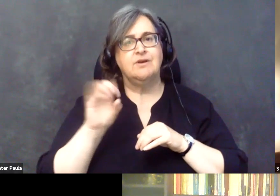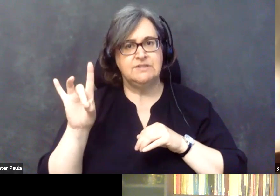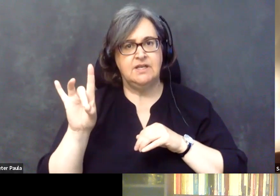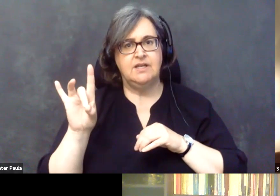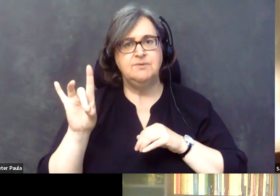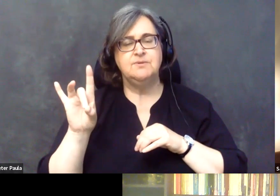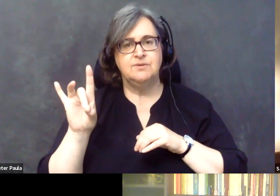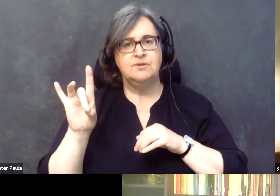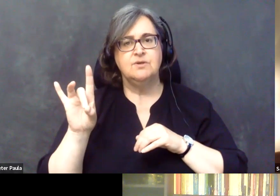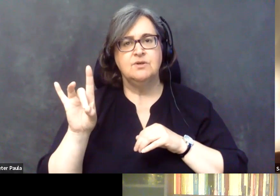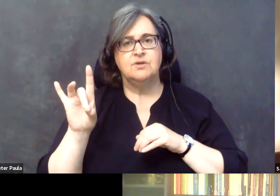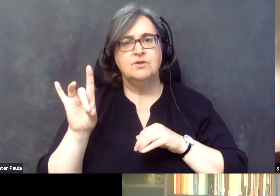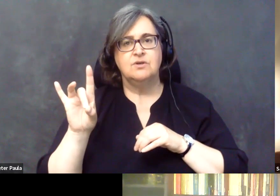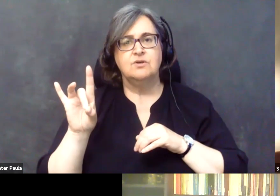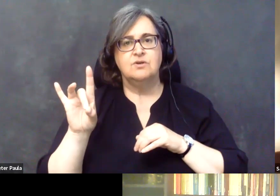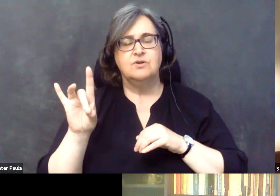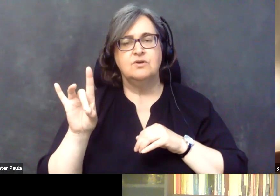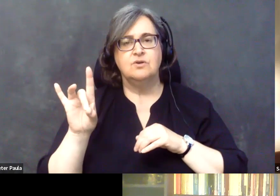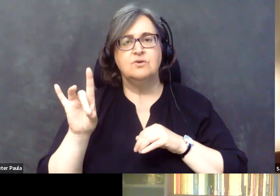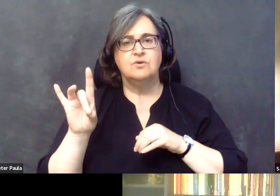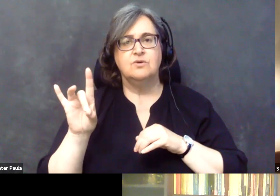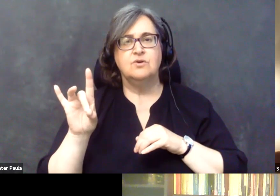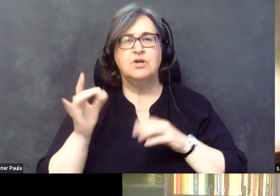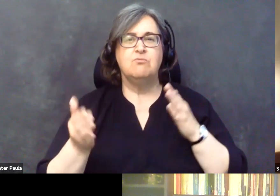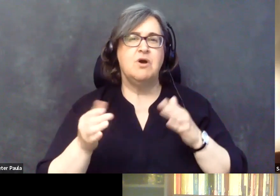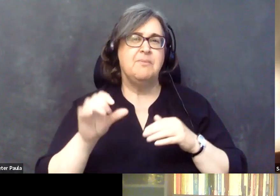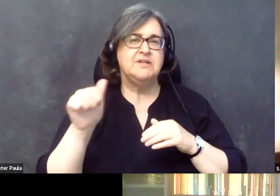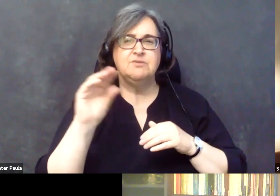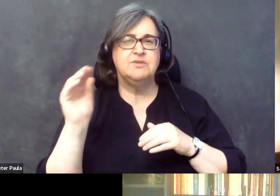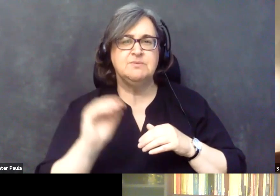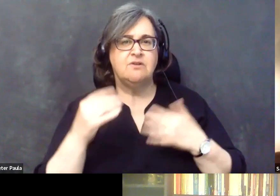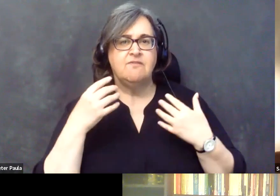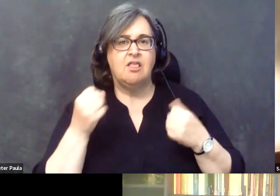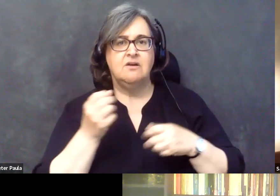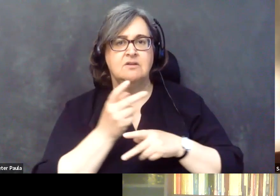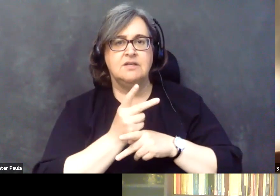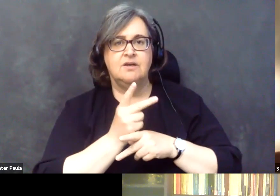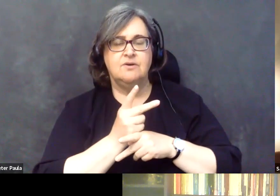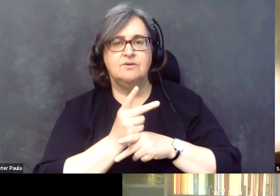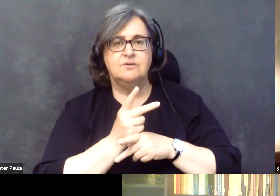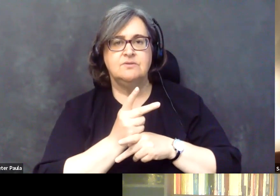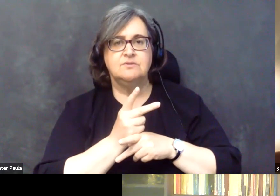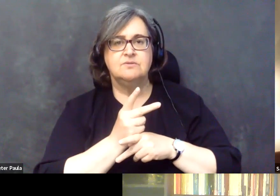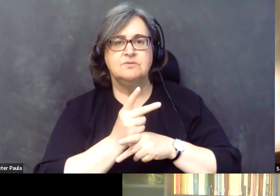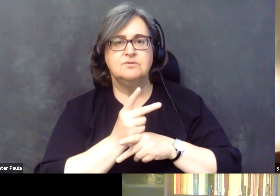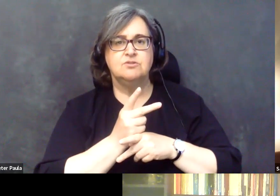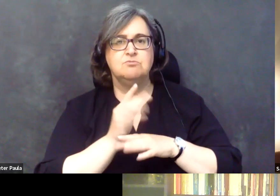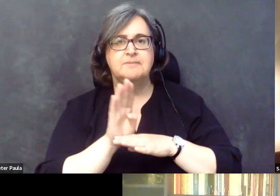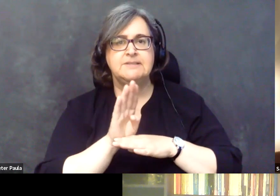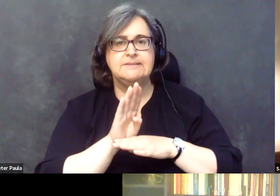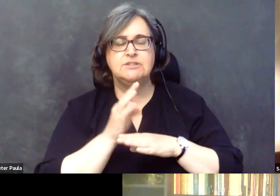probably we had 10% of health care practices using